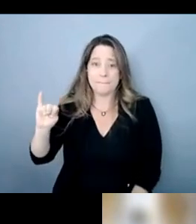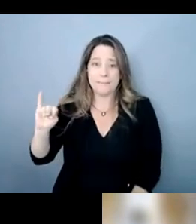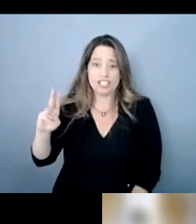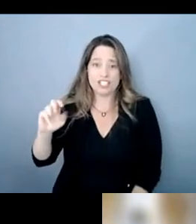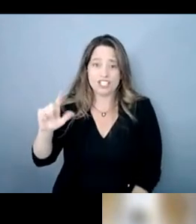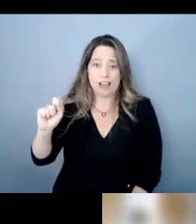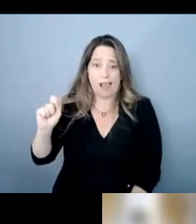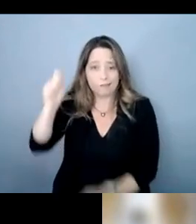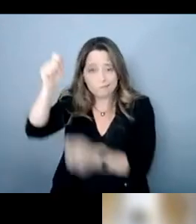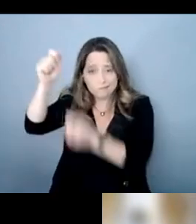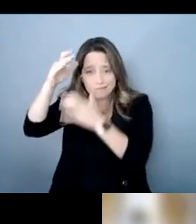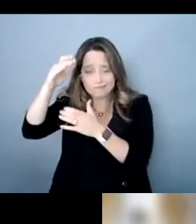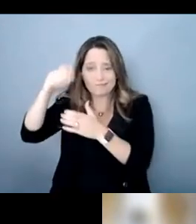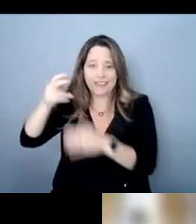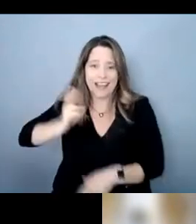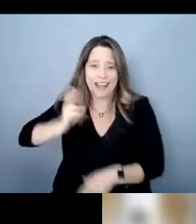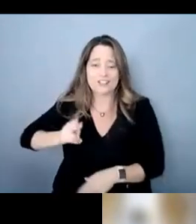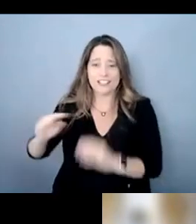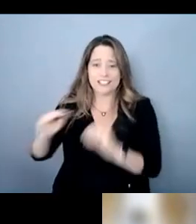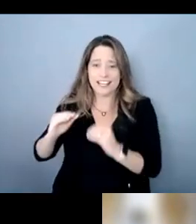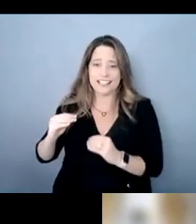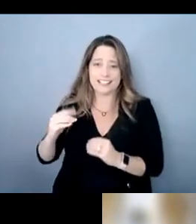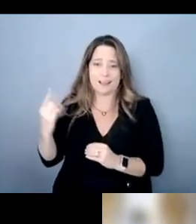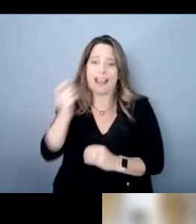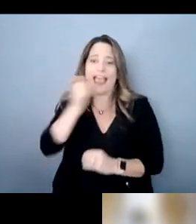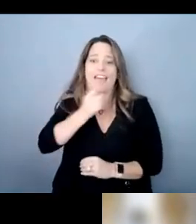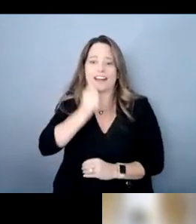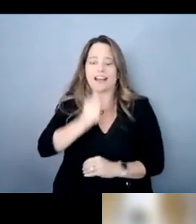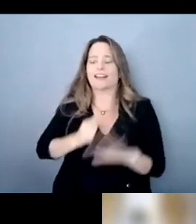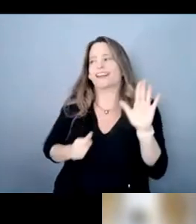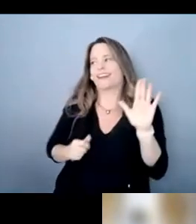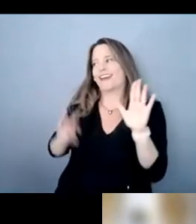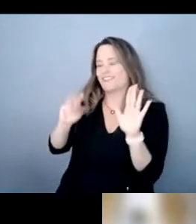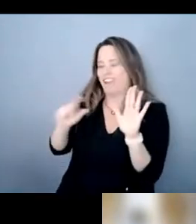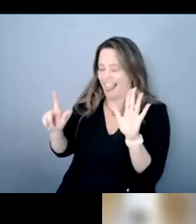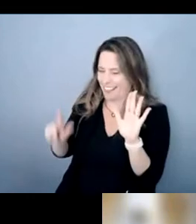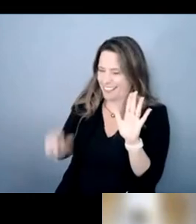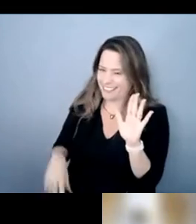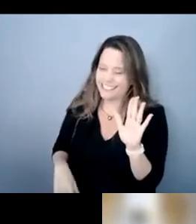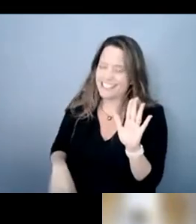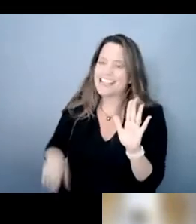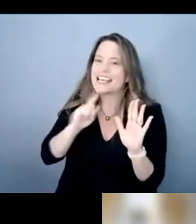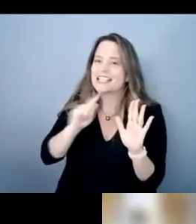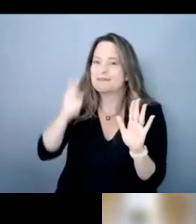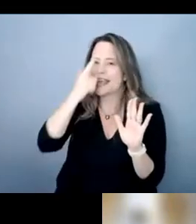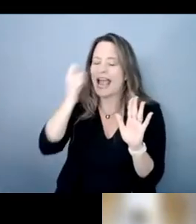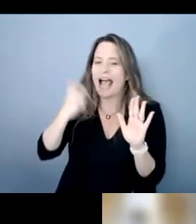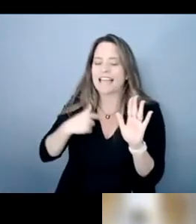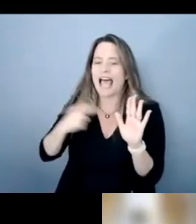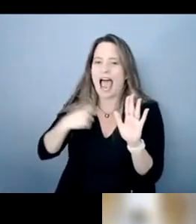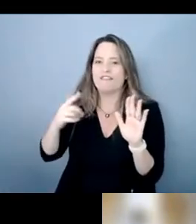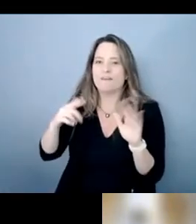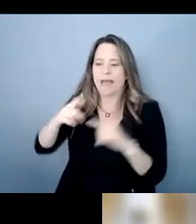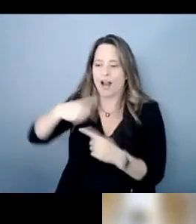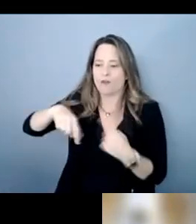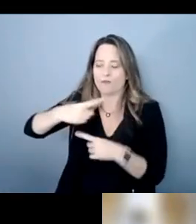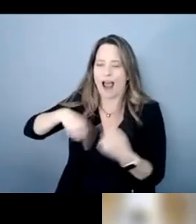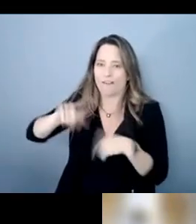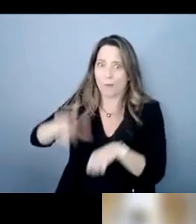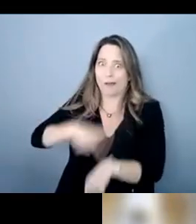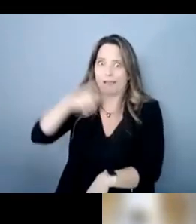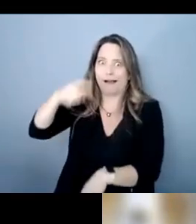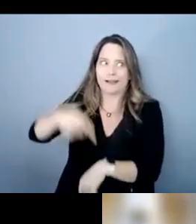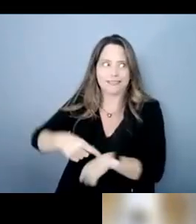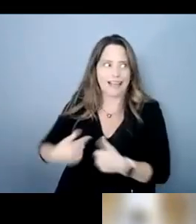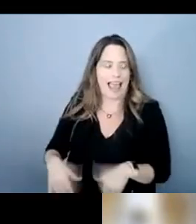us something every day well it's it's it's because i've been around for a long time i